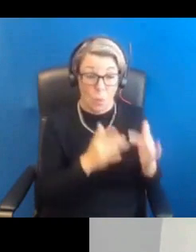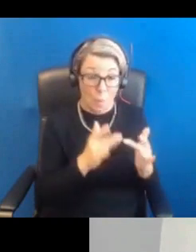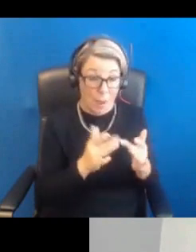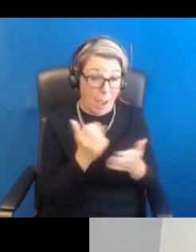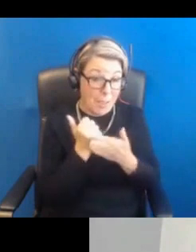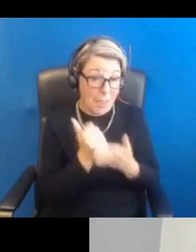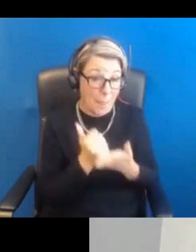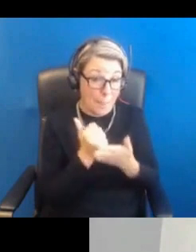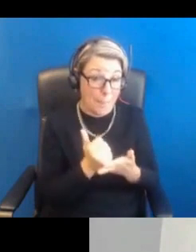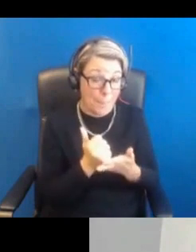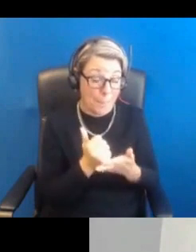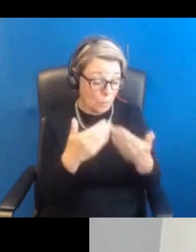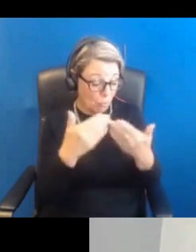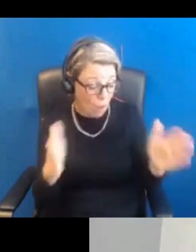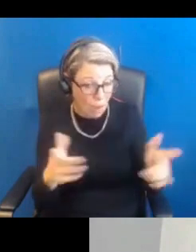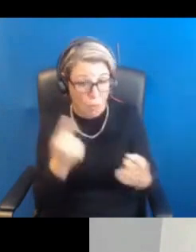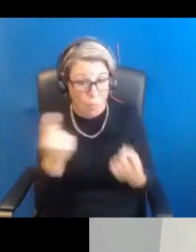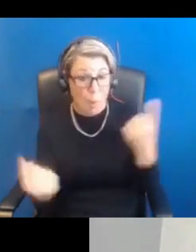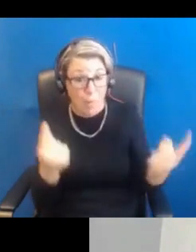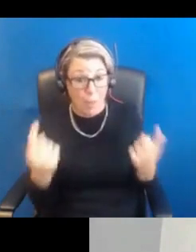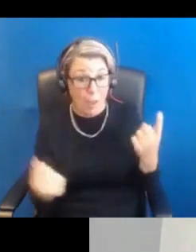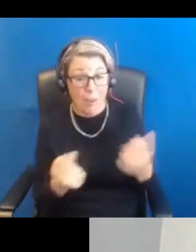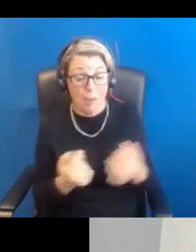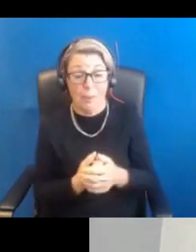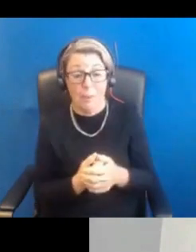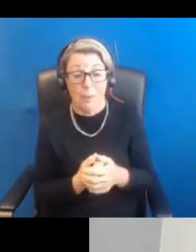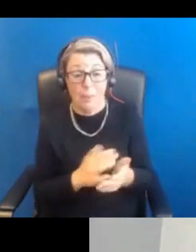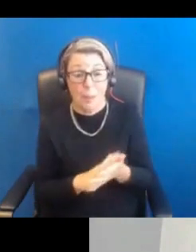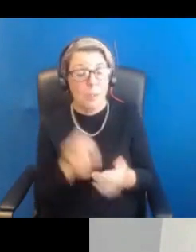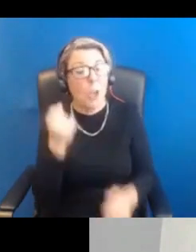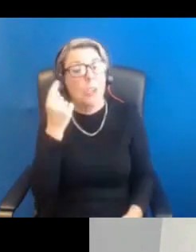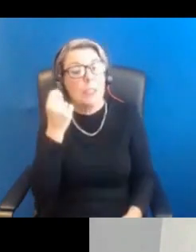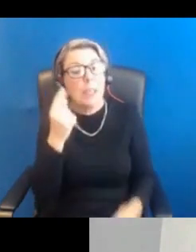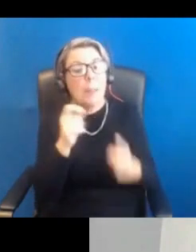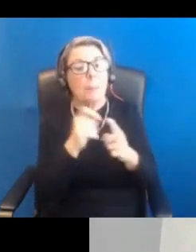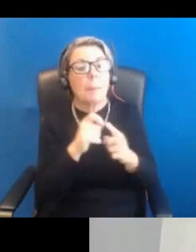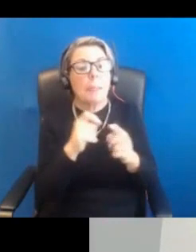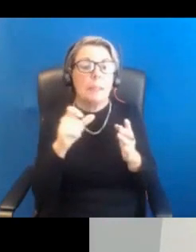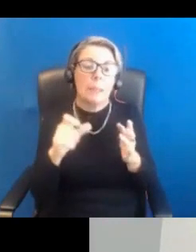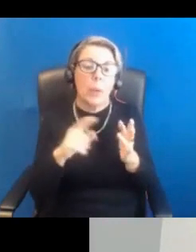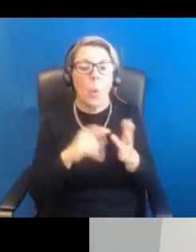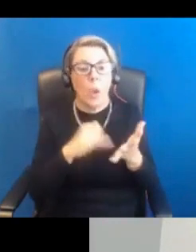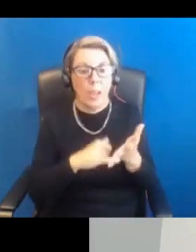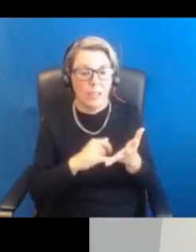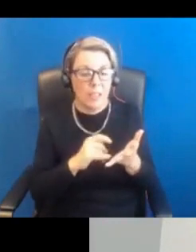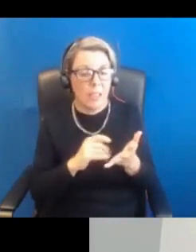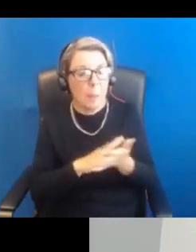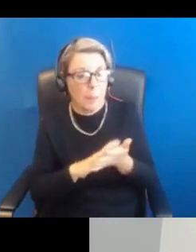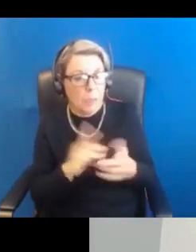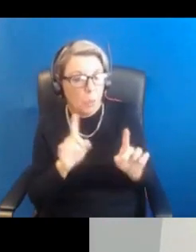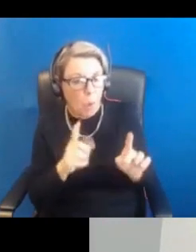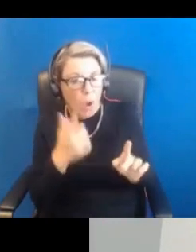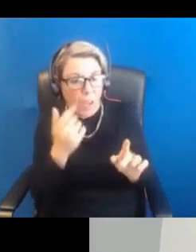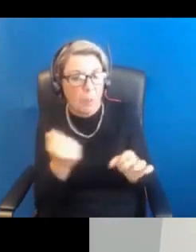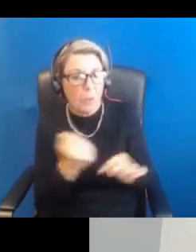the general public have a better understanding of what PCOS is, what it isn't and what can be